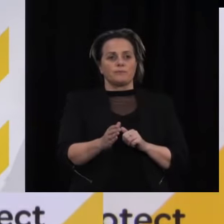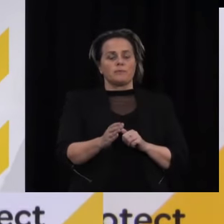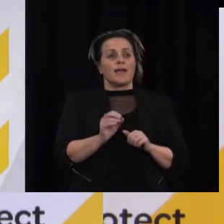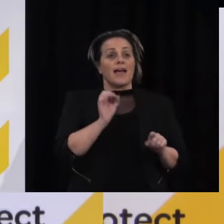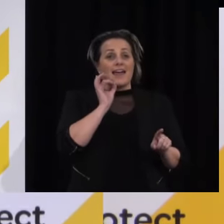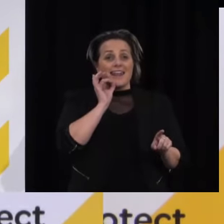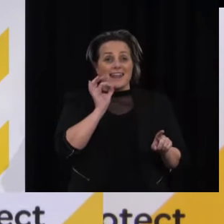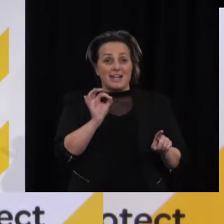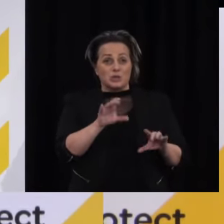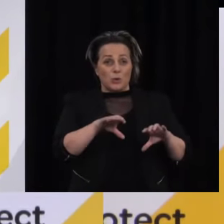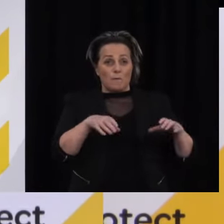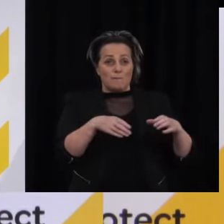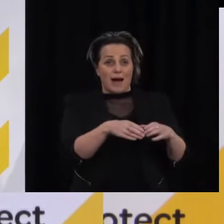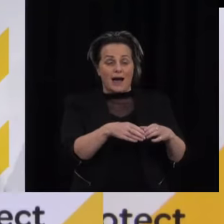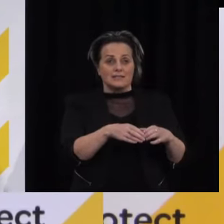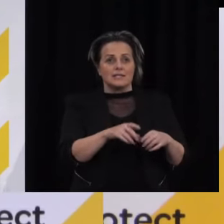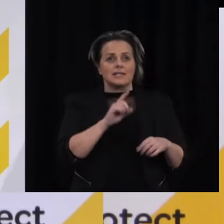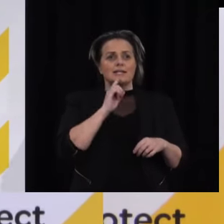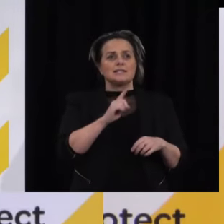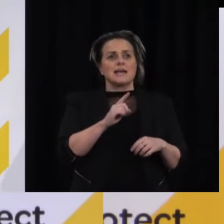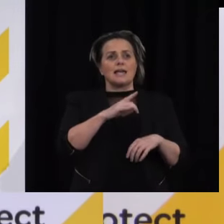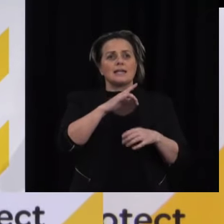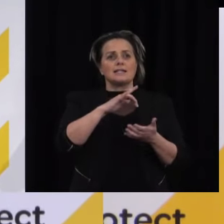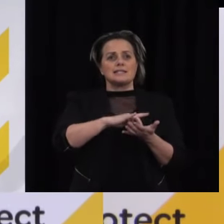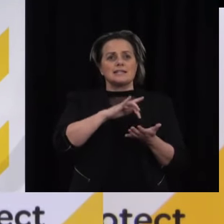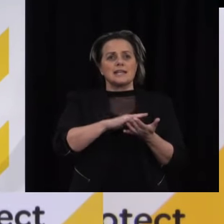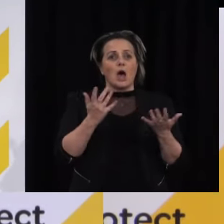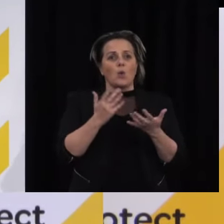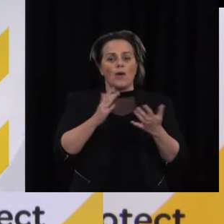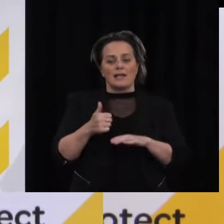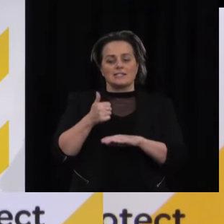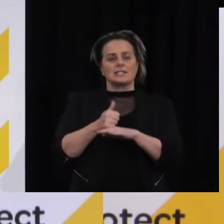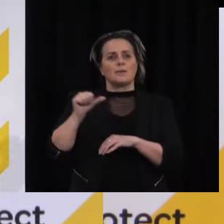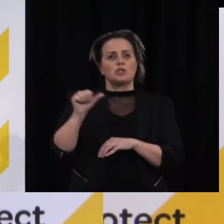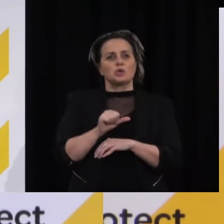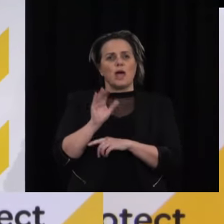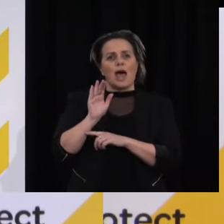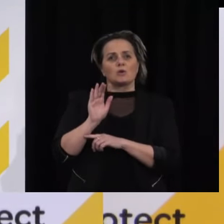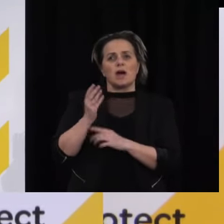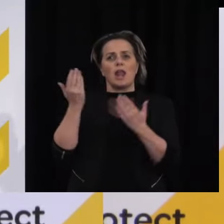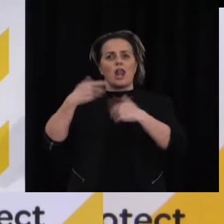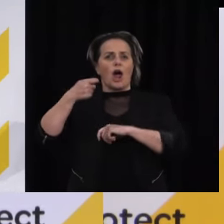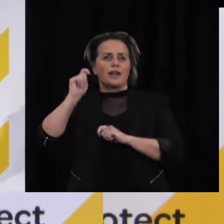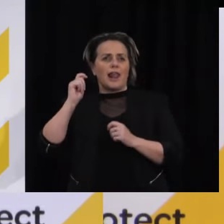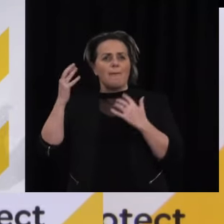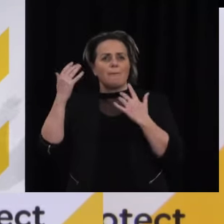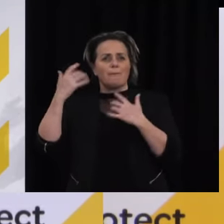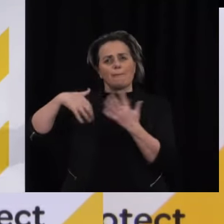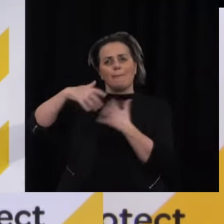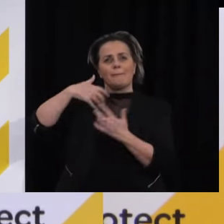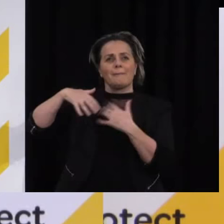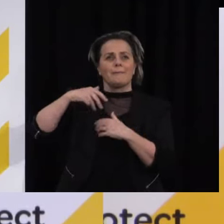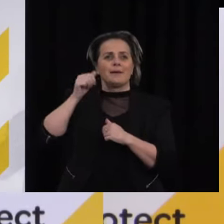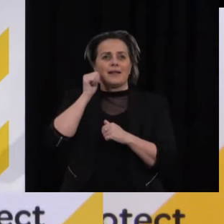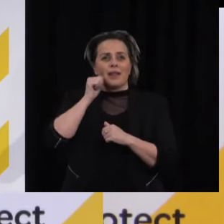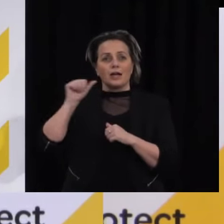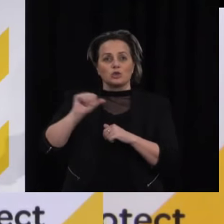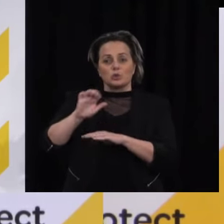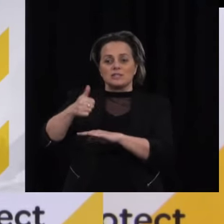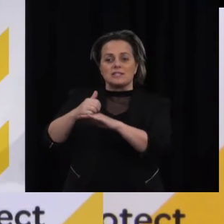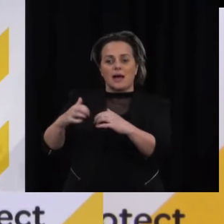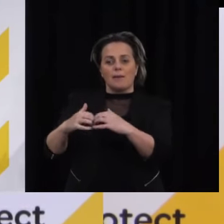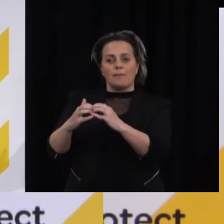is vaccination stations outside nightclubs. Is getting jabs outside clubs anything